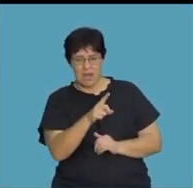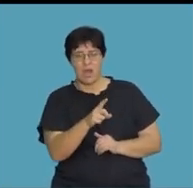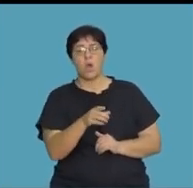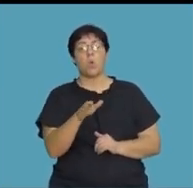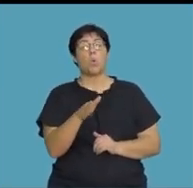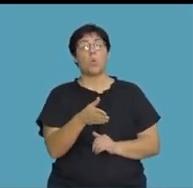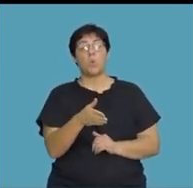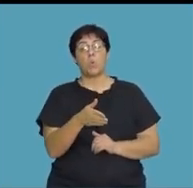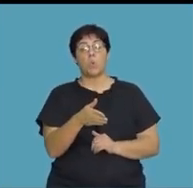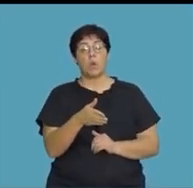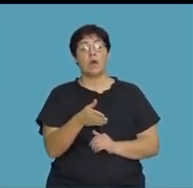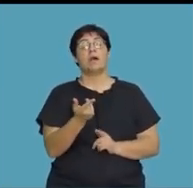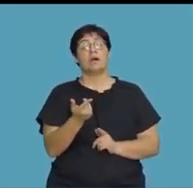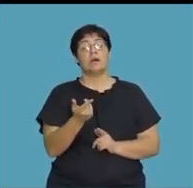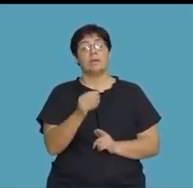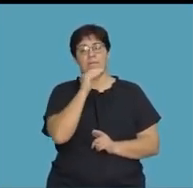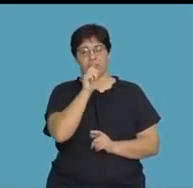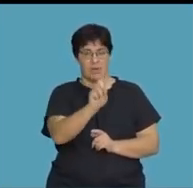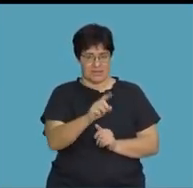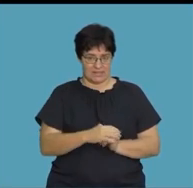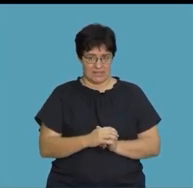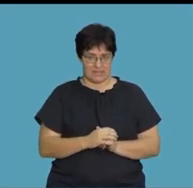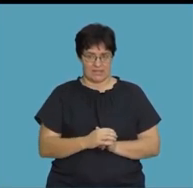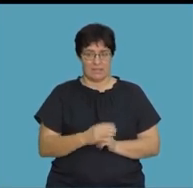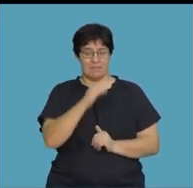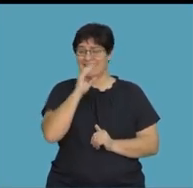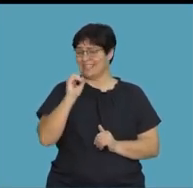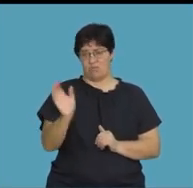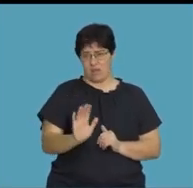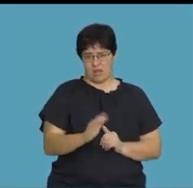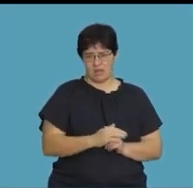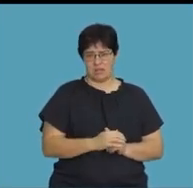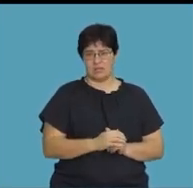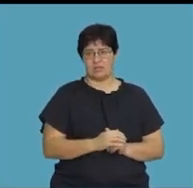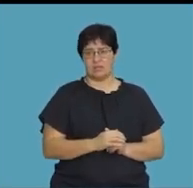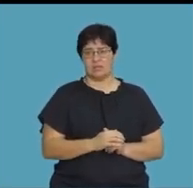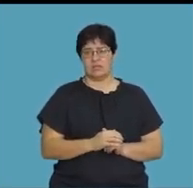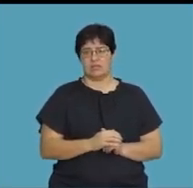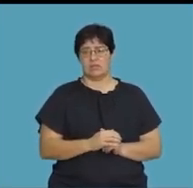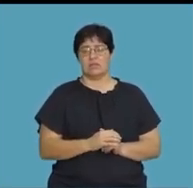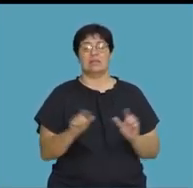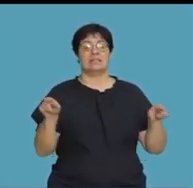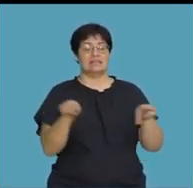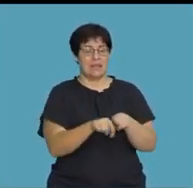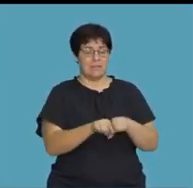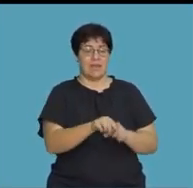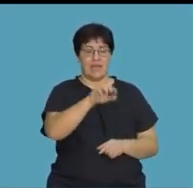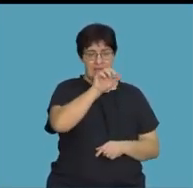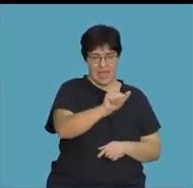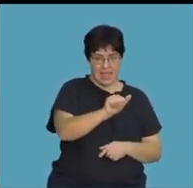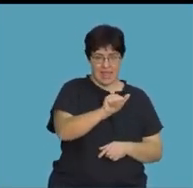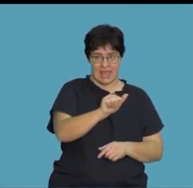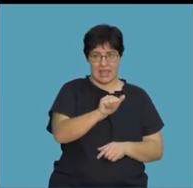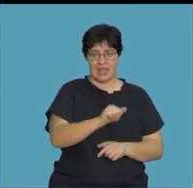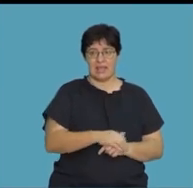said the absence of an exponent means that it's 1, not necessarily 0. So this is the same as a to the